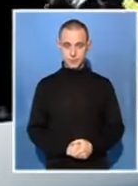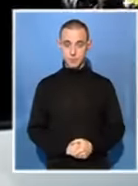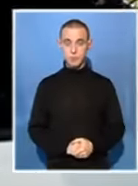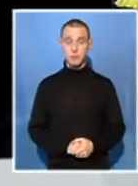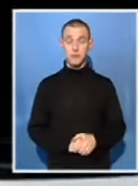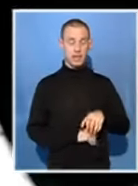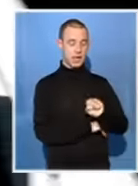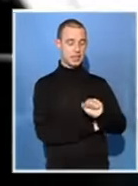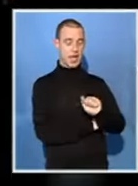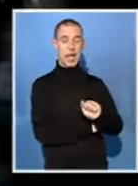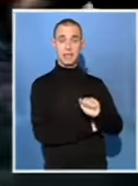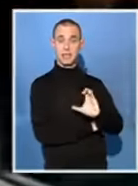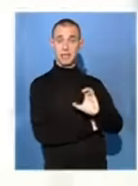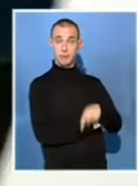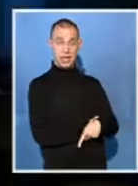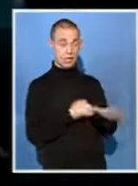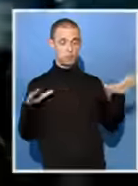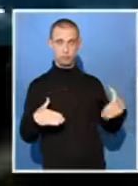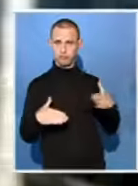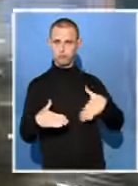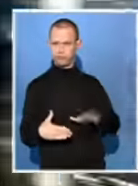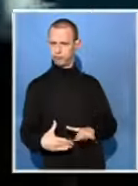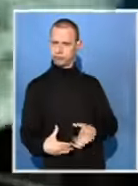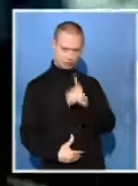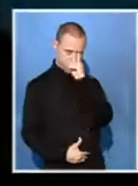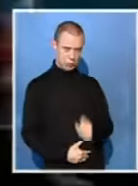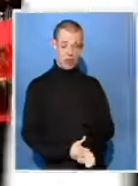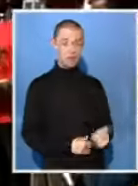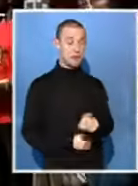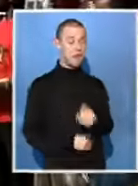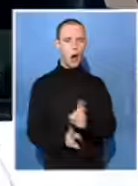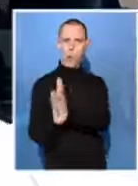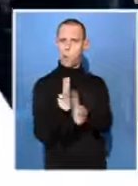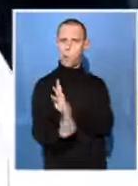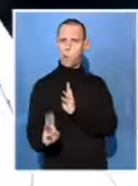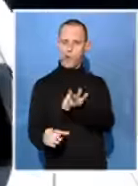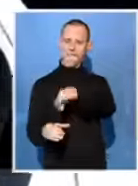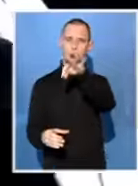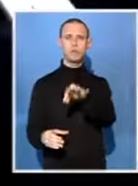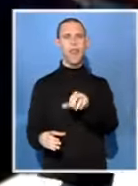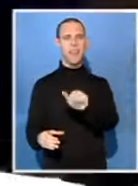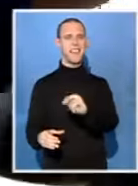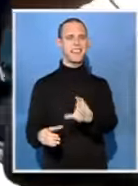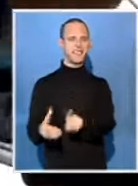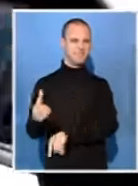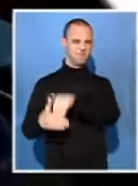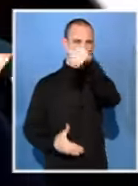The SACP is confident that the ANC will win the Nelson Mandela Metro.